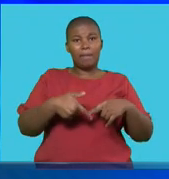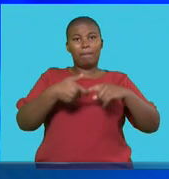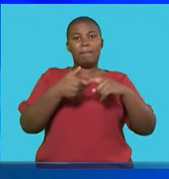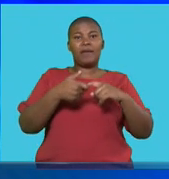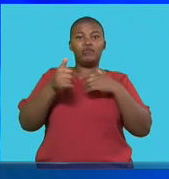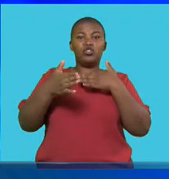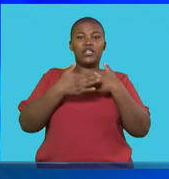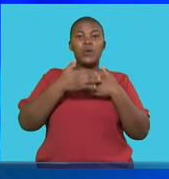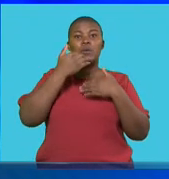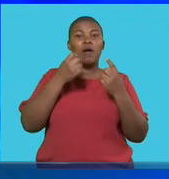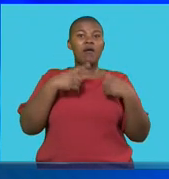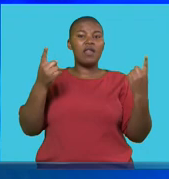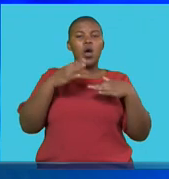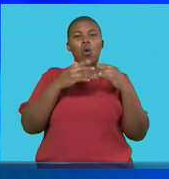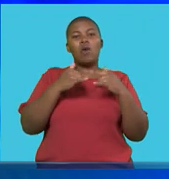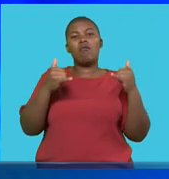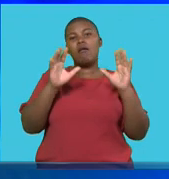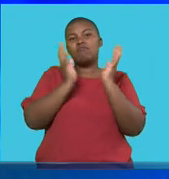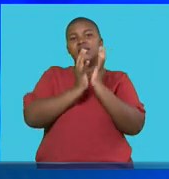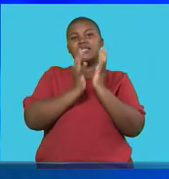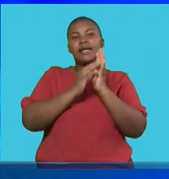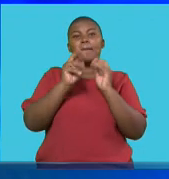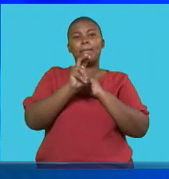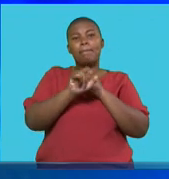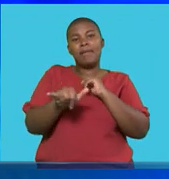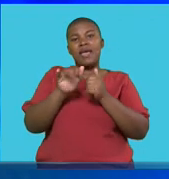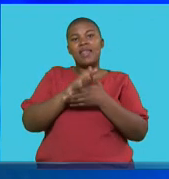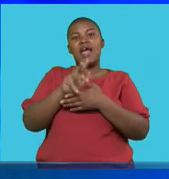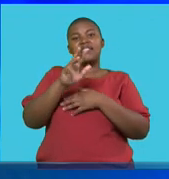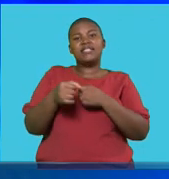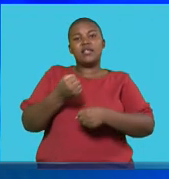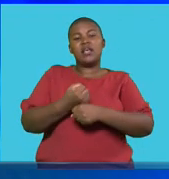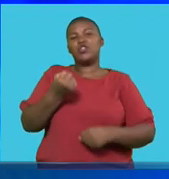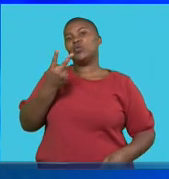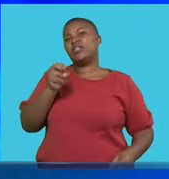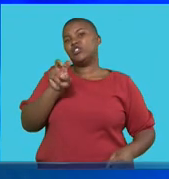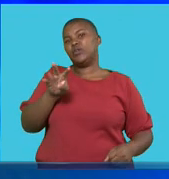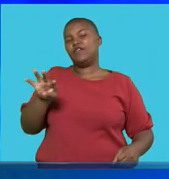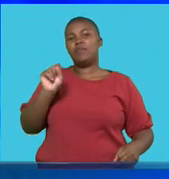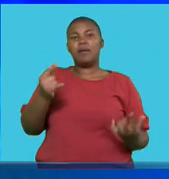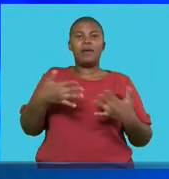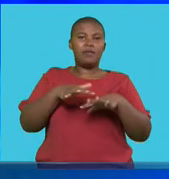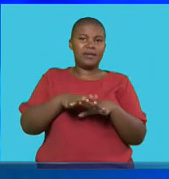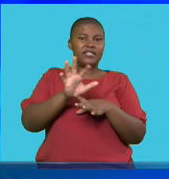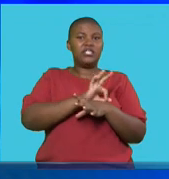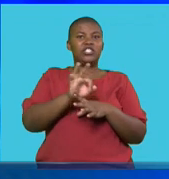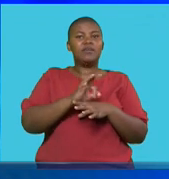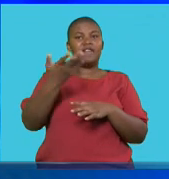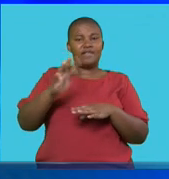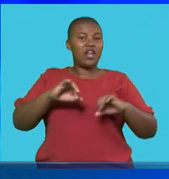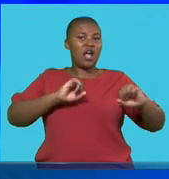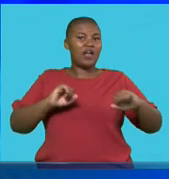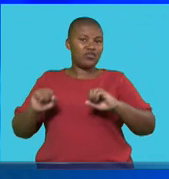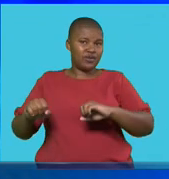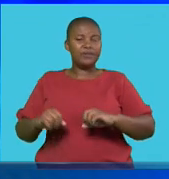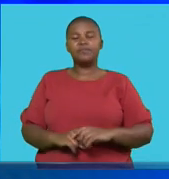was made during a virtual meeting on May 19, 2024, where an implementation plan was agreed upon.